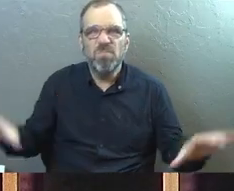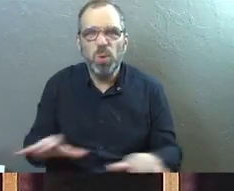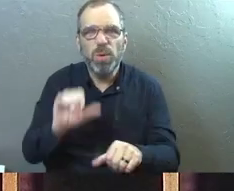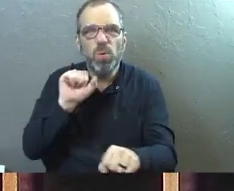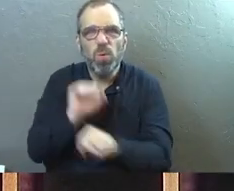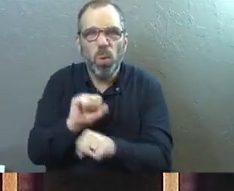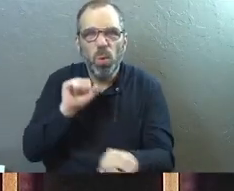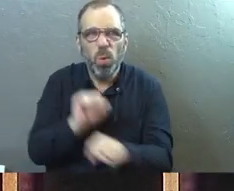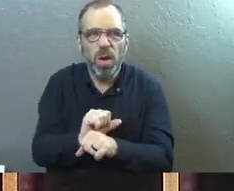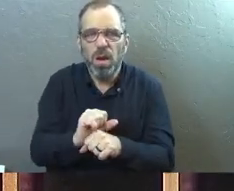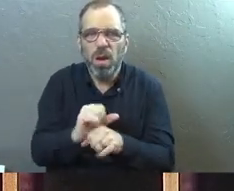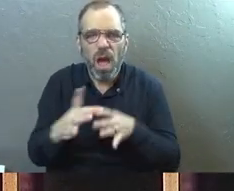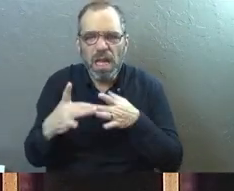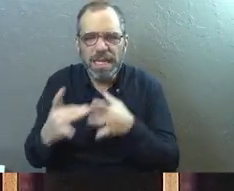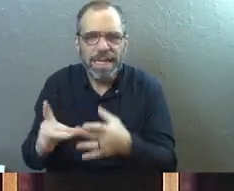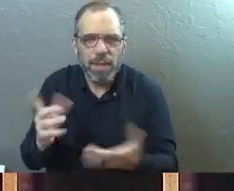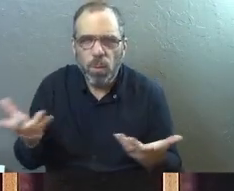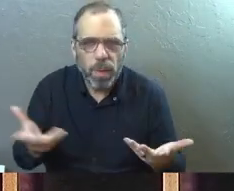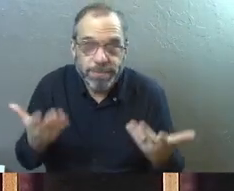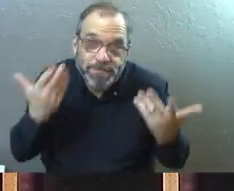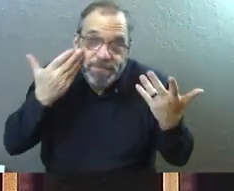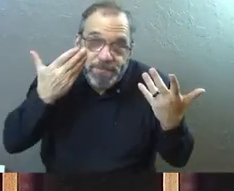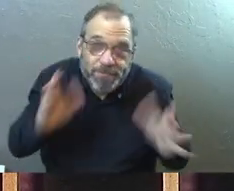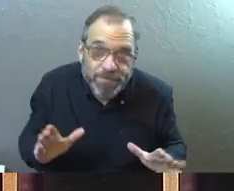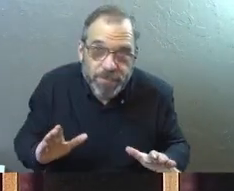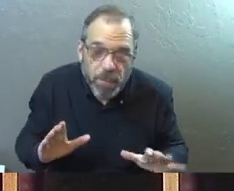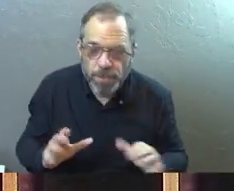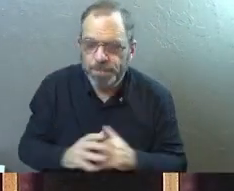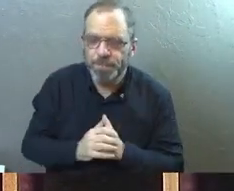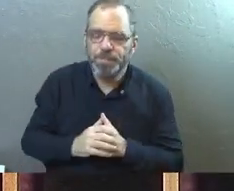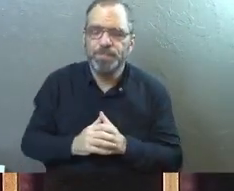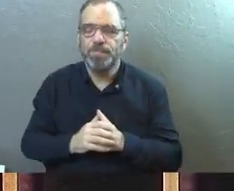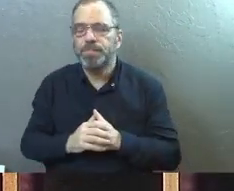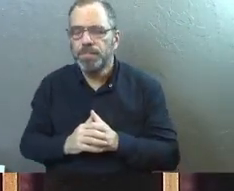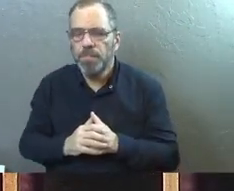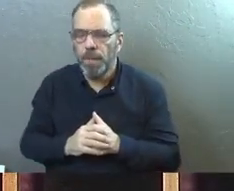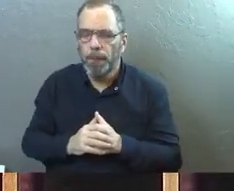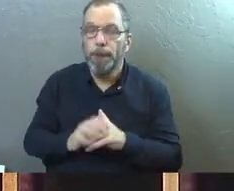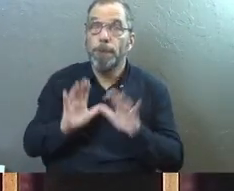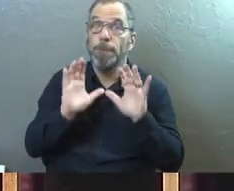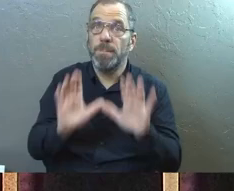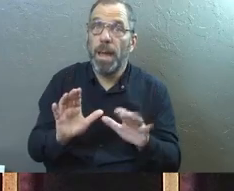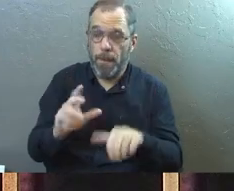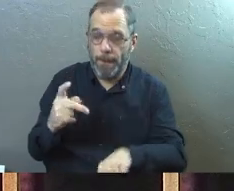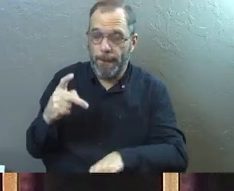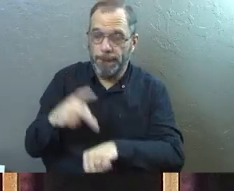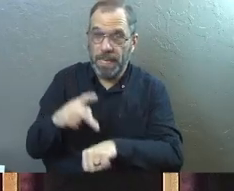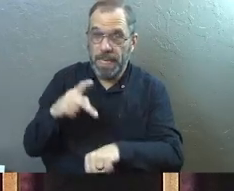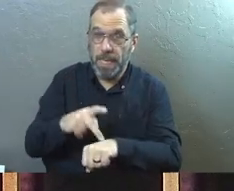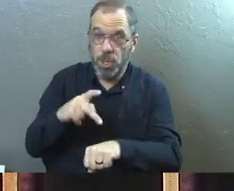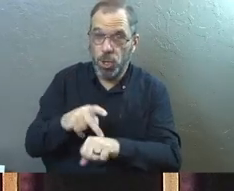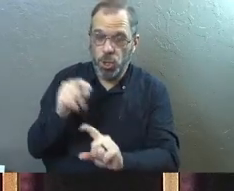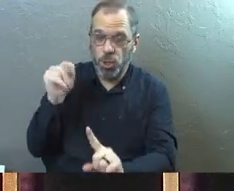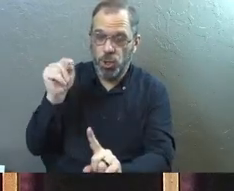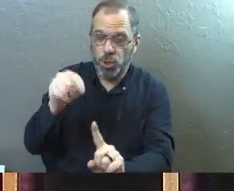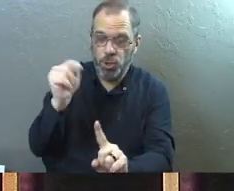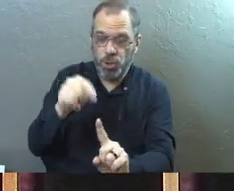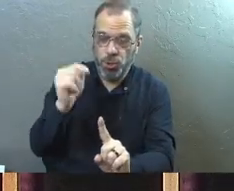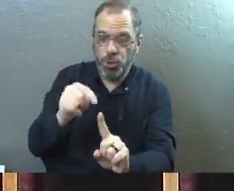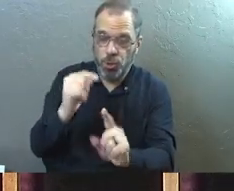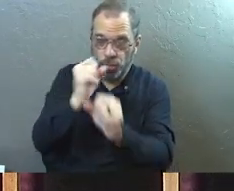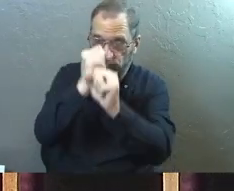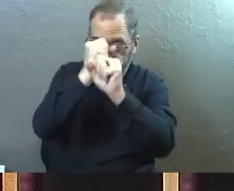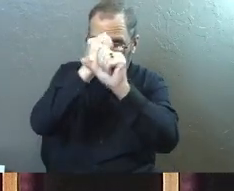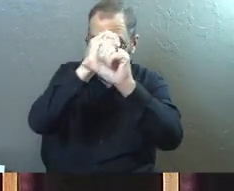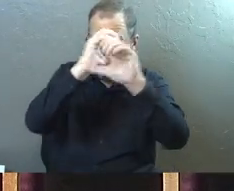direction is the question, is it that God is moving? What I think Peter's beginning to see, he talks about people